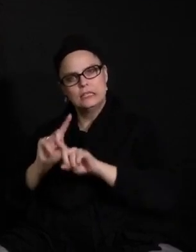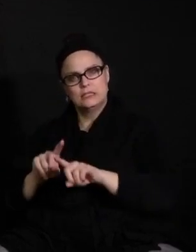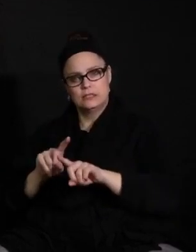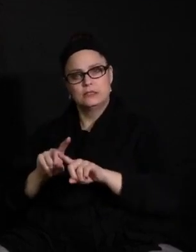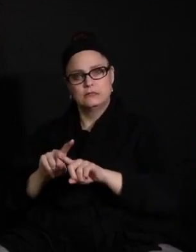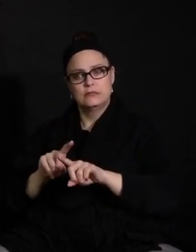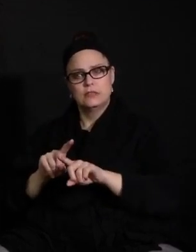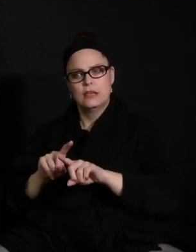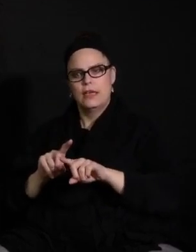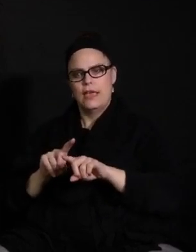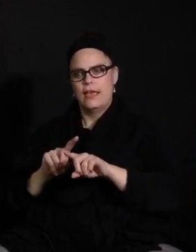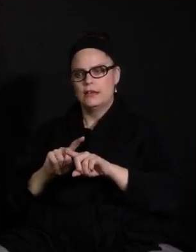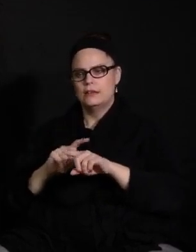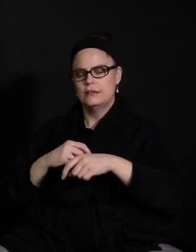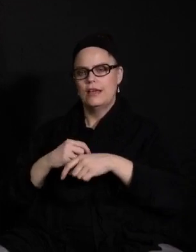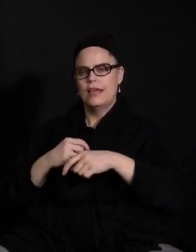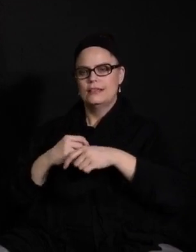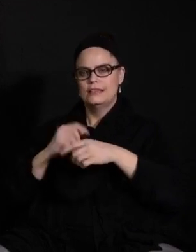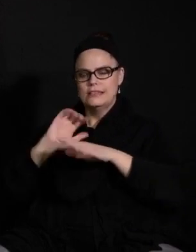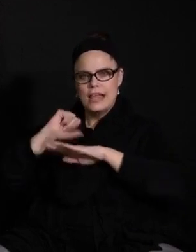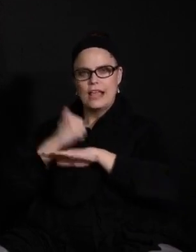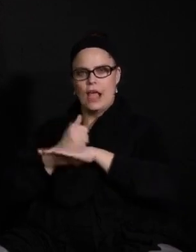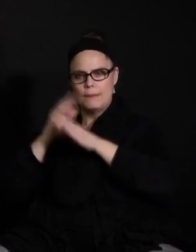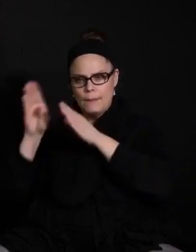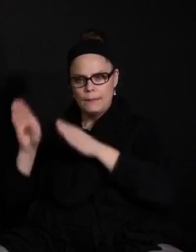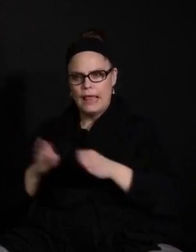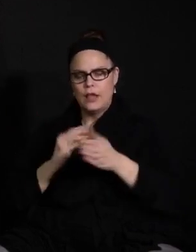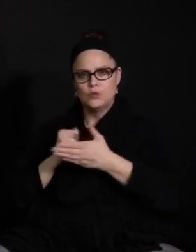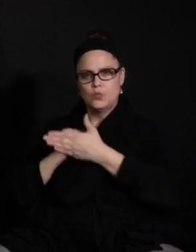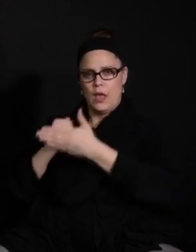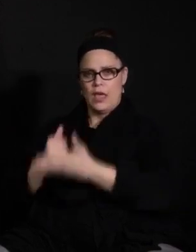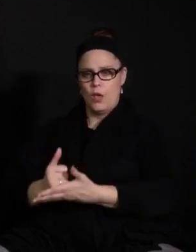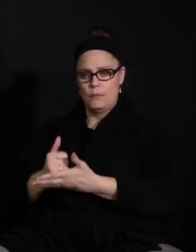putting together a plan that would help that student attend more.